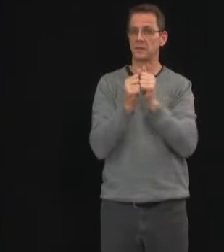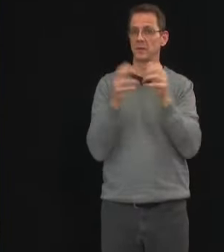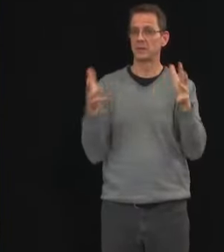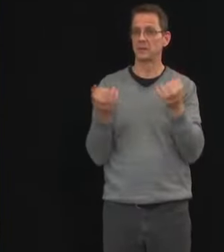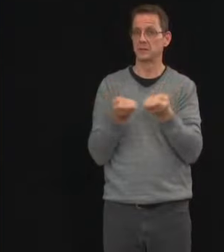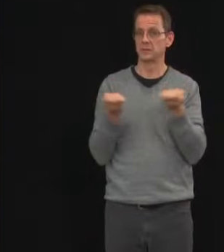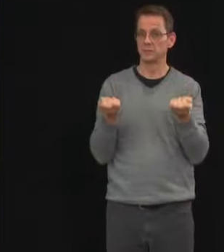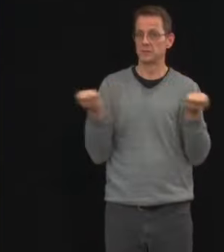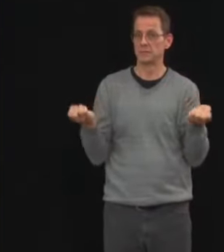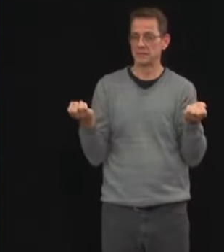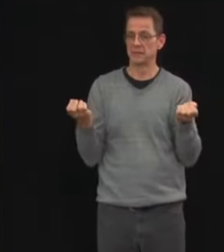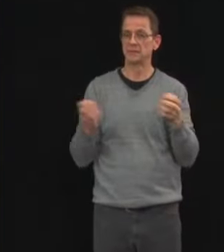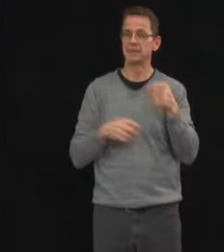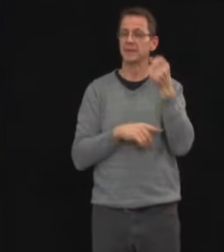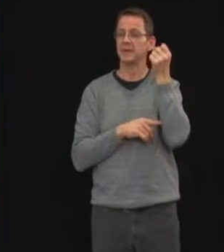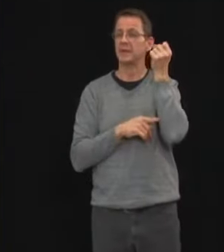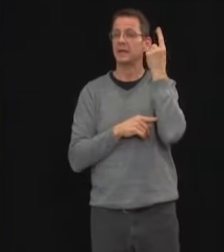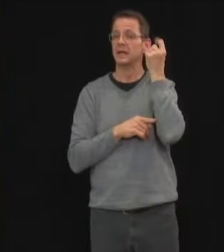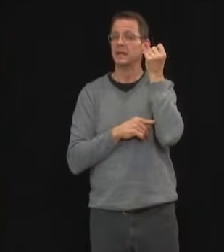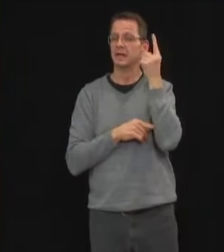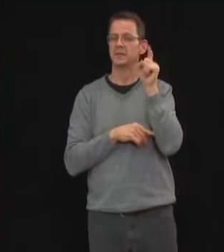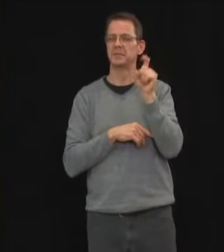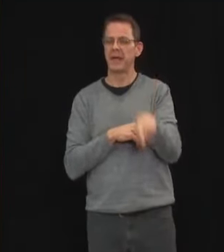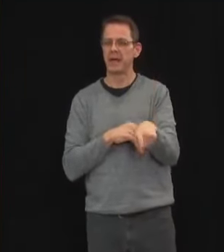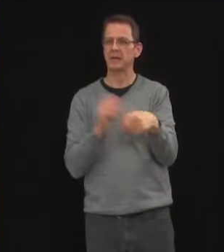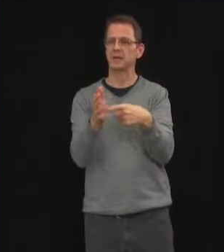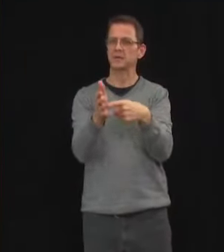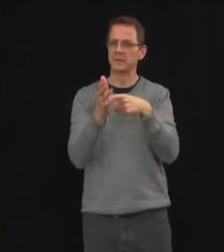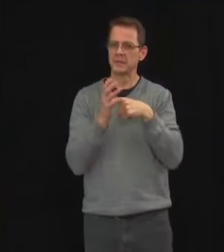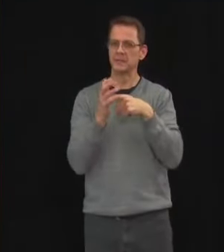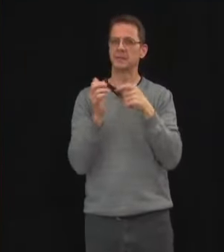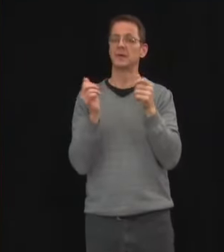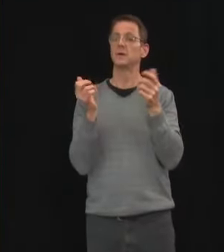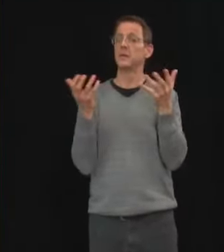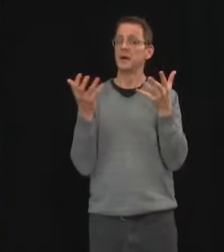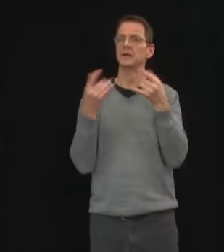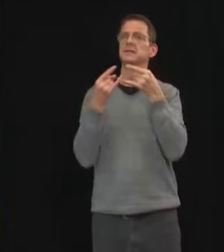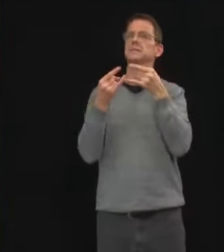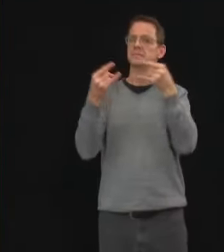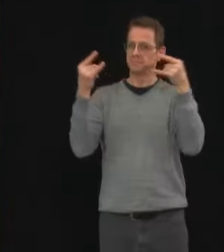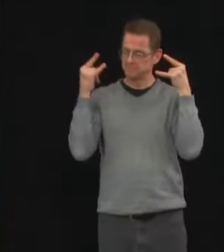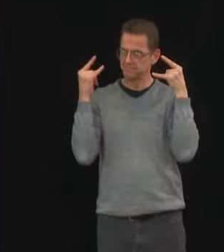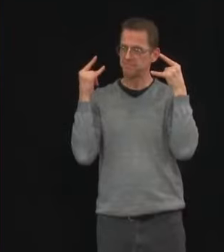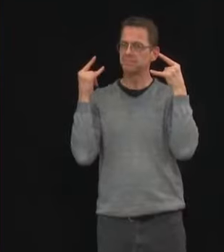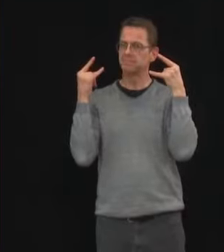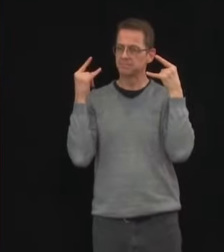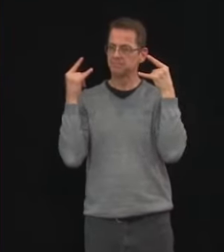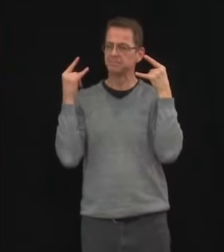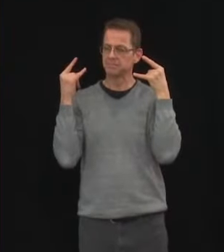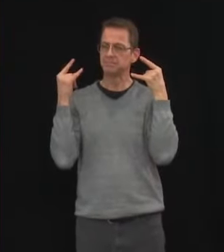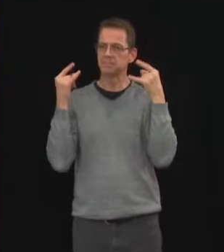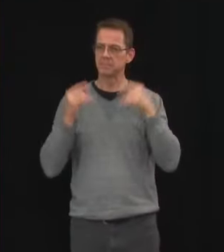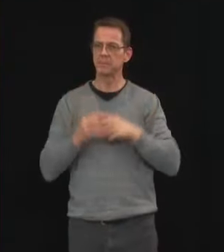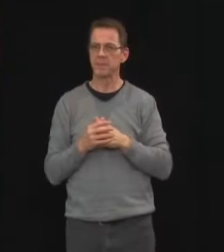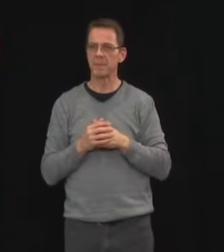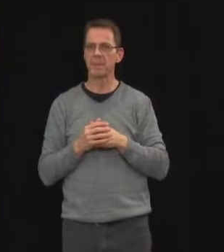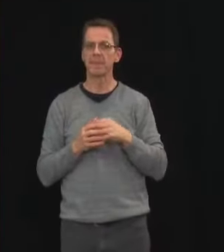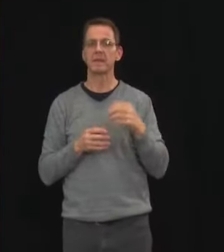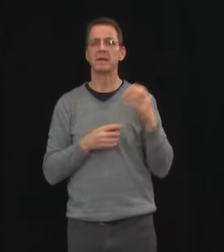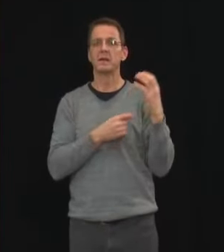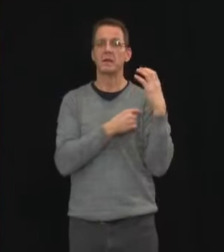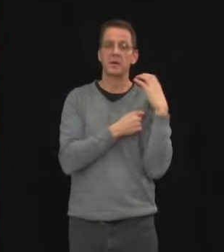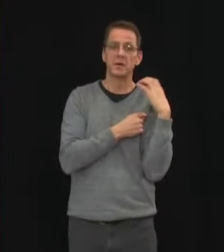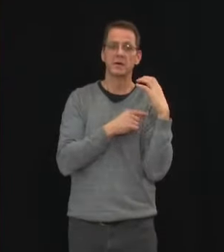mandatory during low intensity fitness activity and for coaches or trainers during high intensity activity